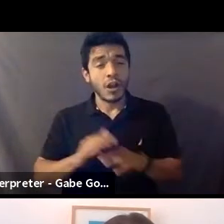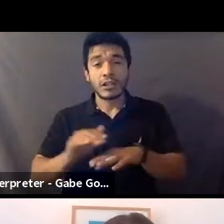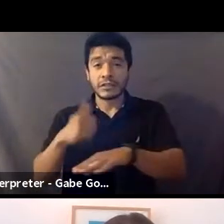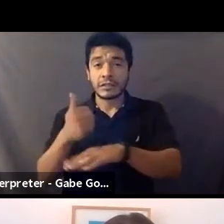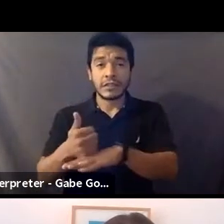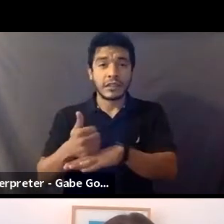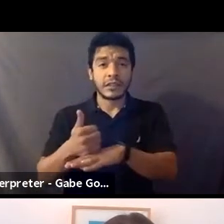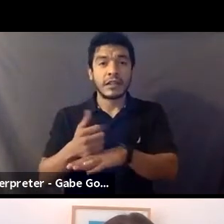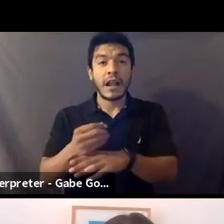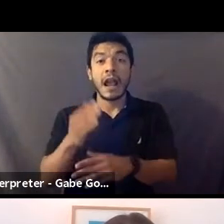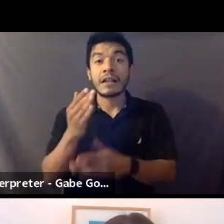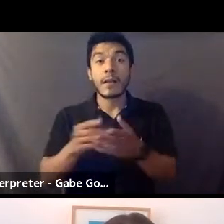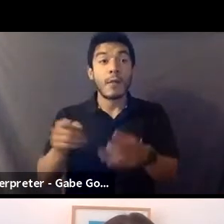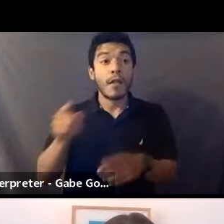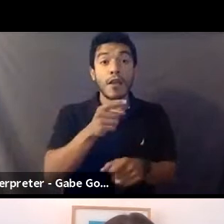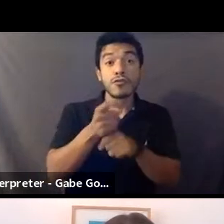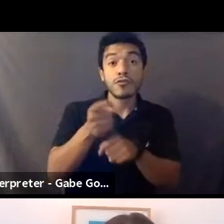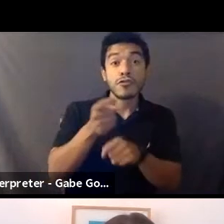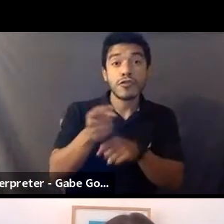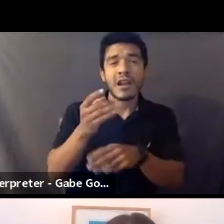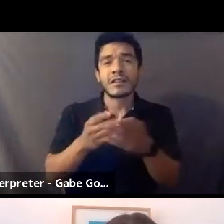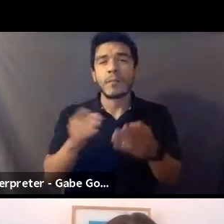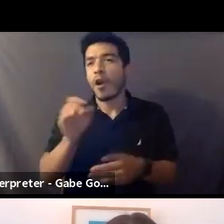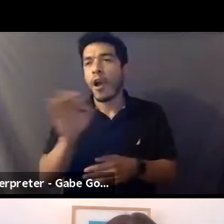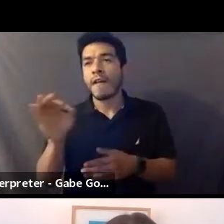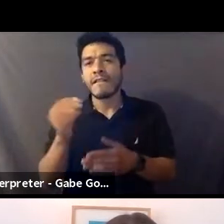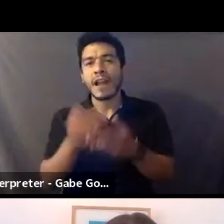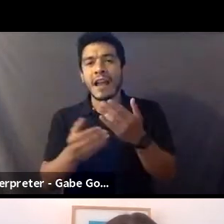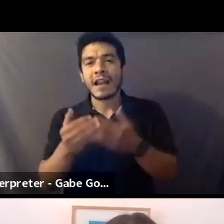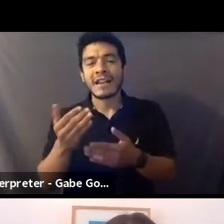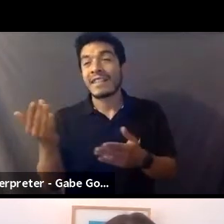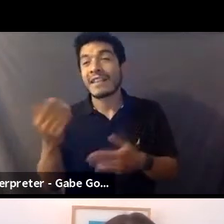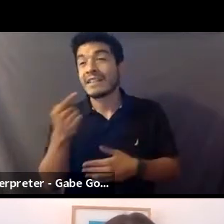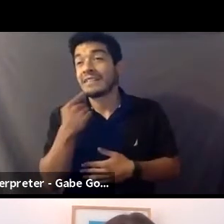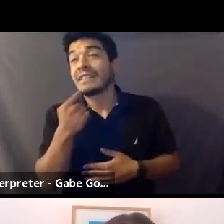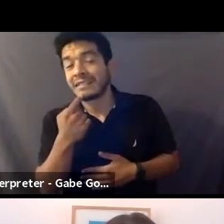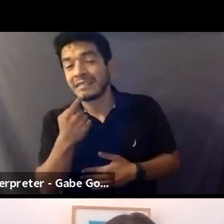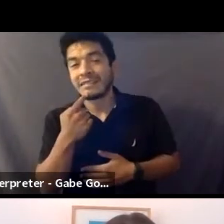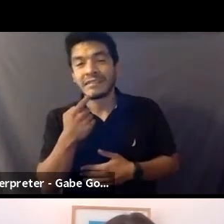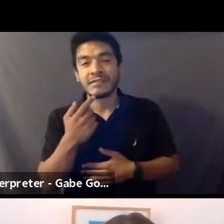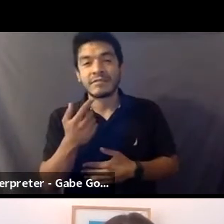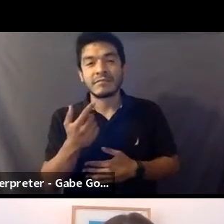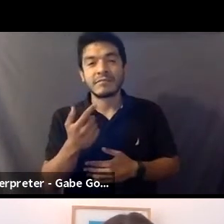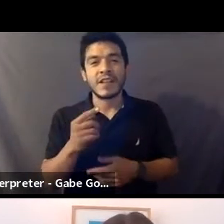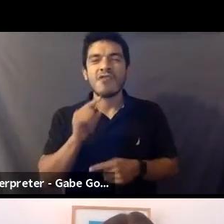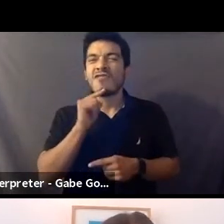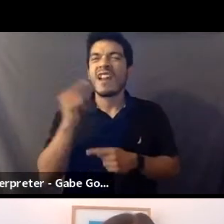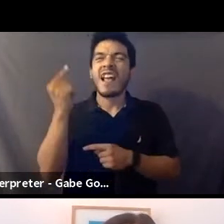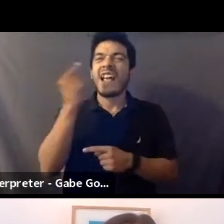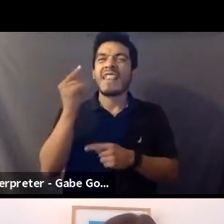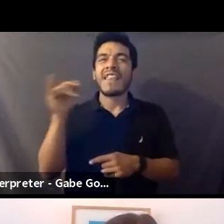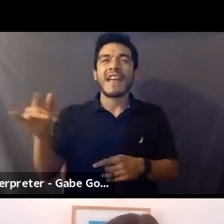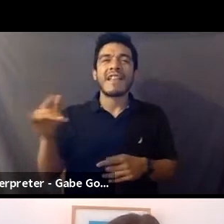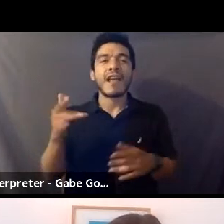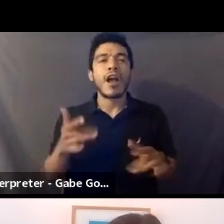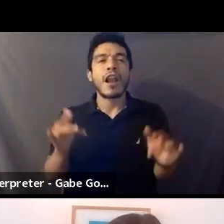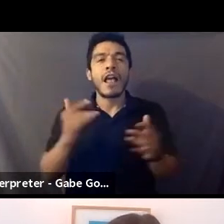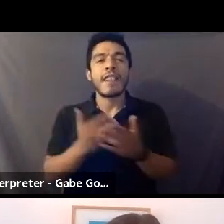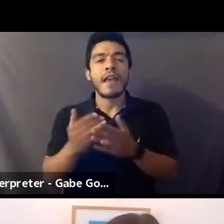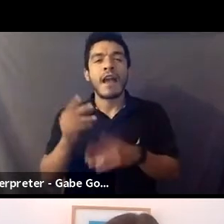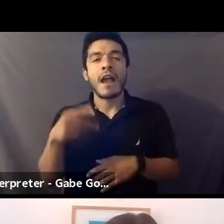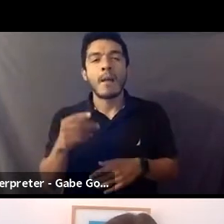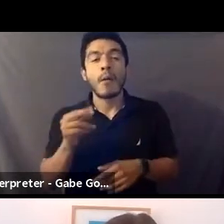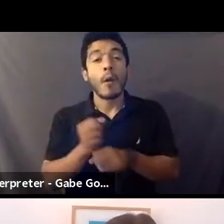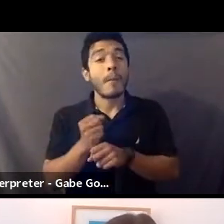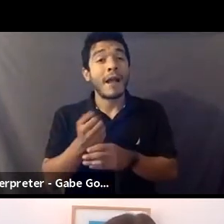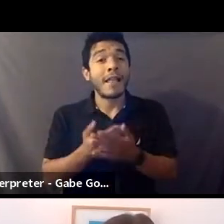that some of those jokes, some of those offhanded comments, some things that people might say in really thinking that they are lightening things up or